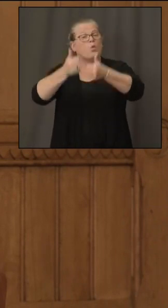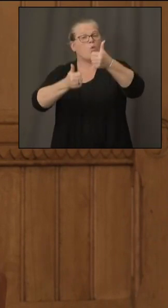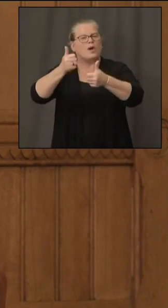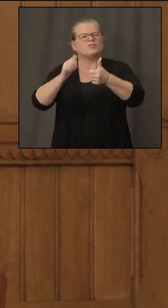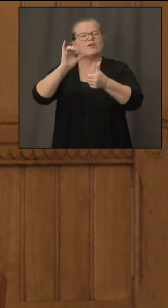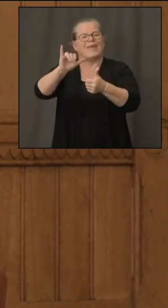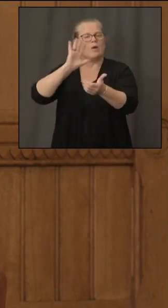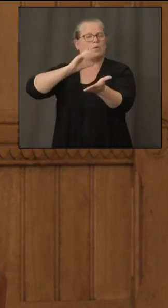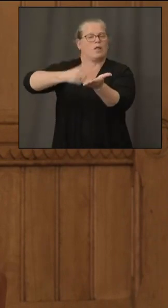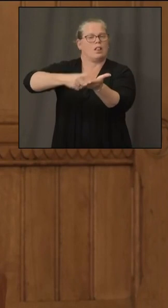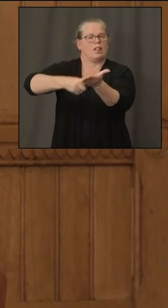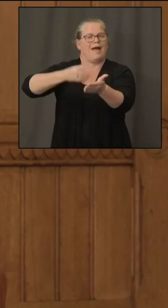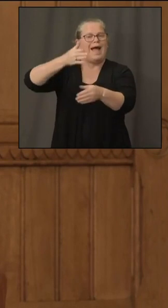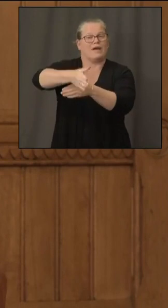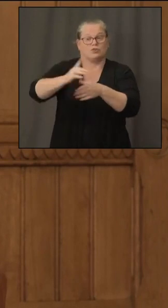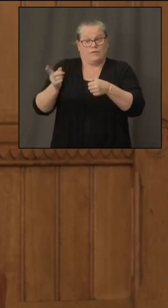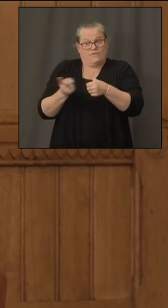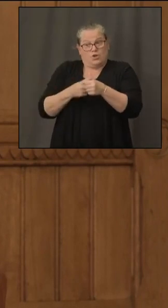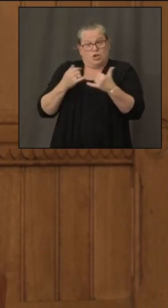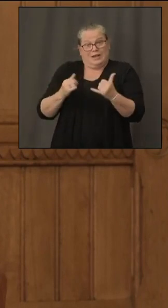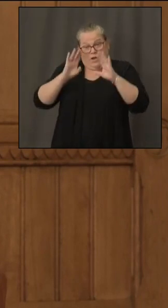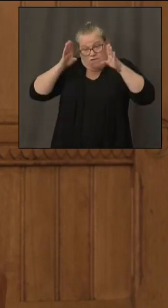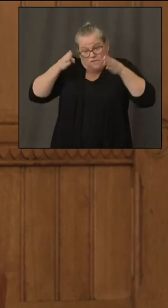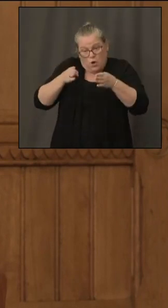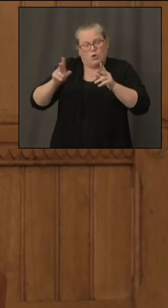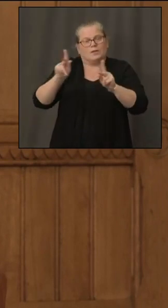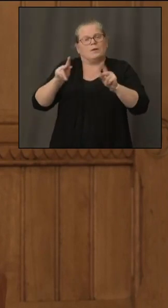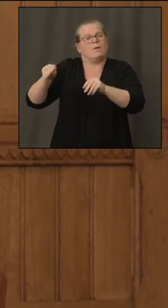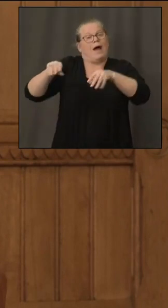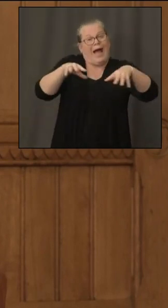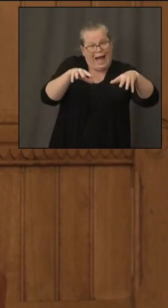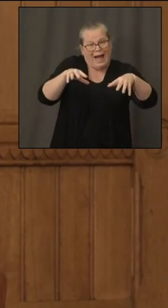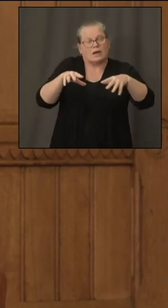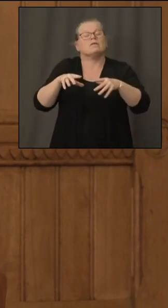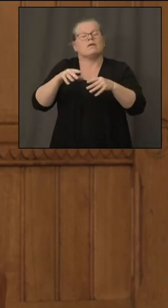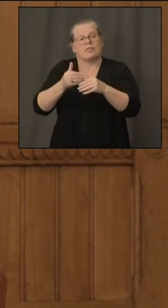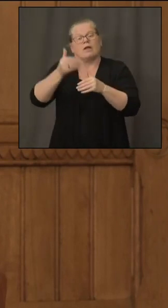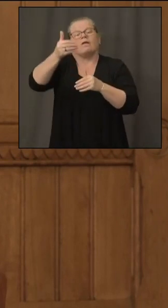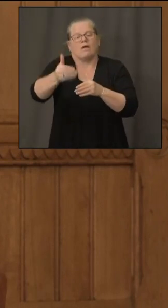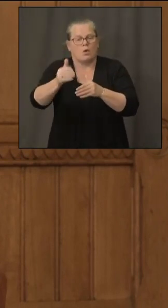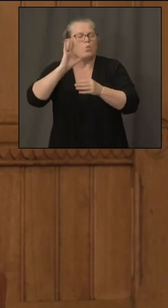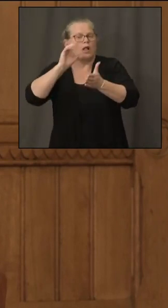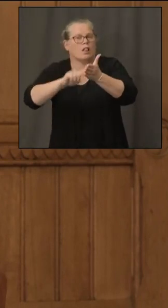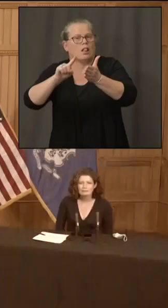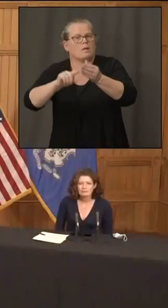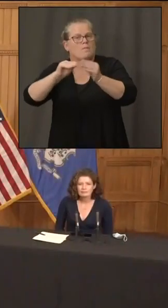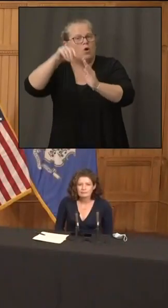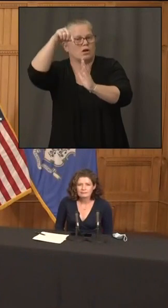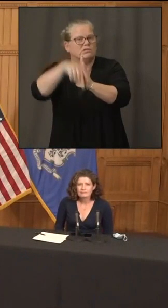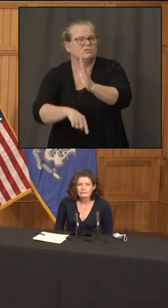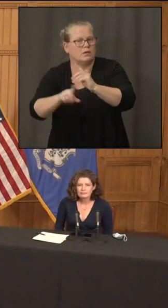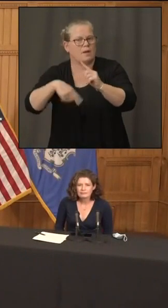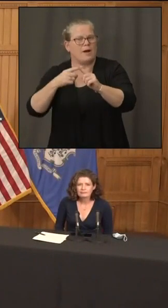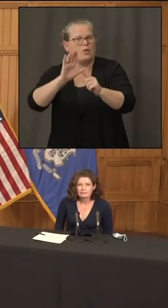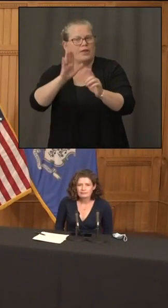and have time to assess that um as part of the pura investigation there were some uh mayors or first electmen